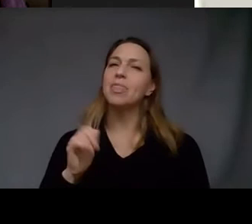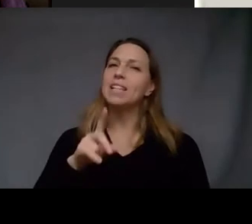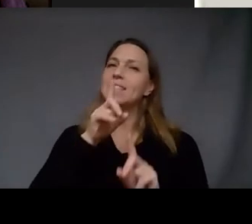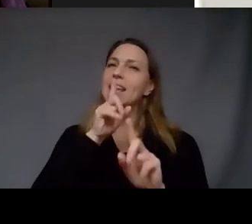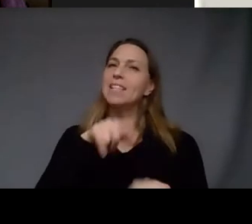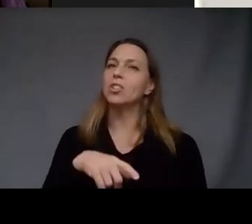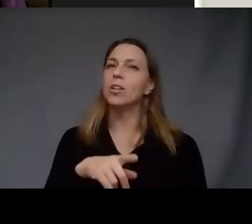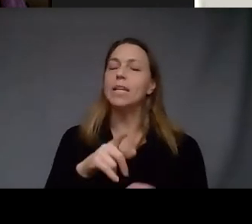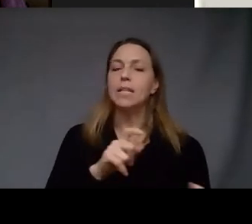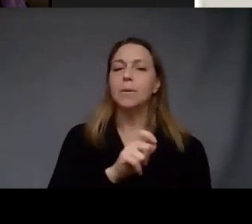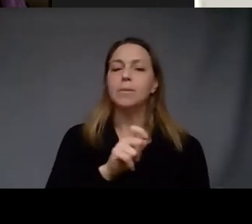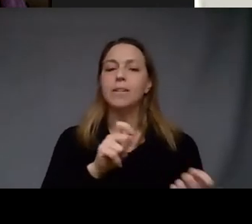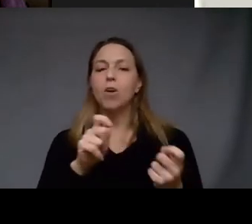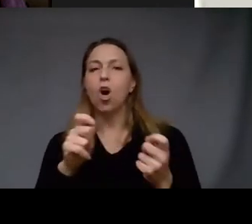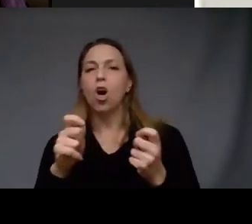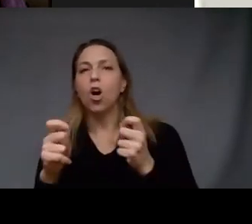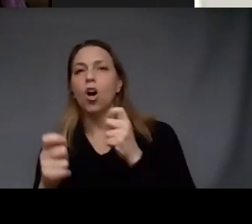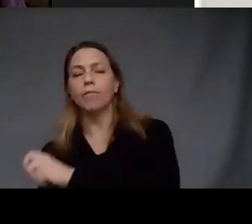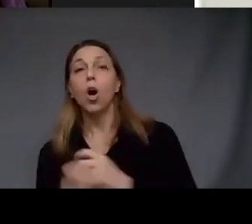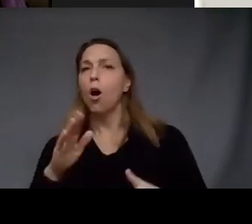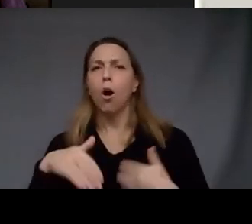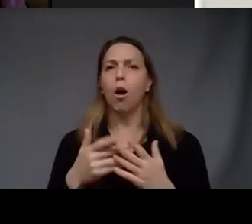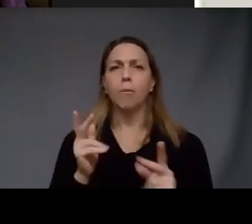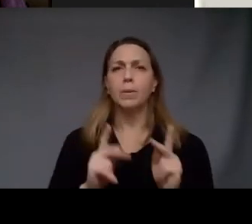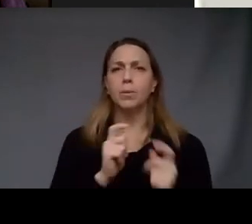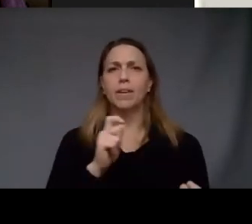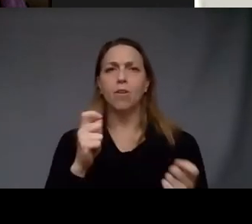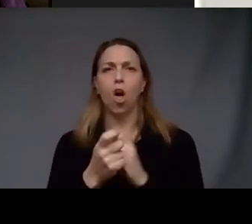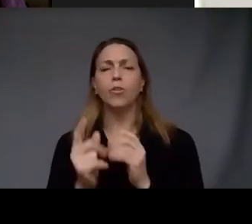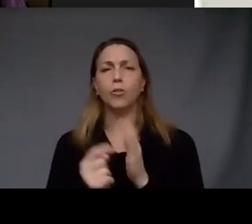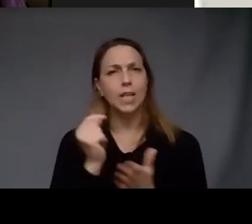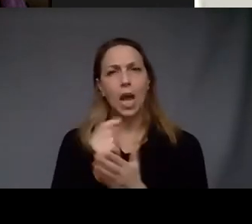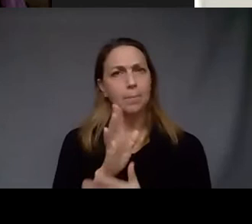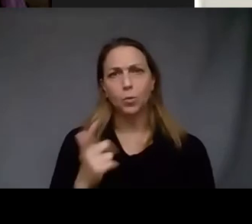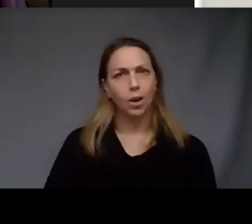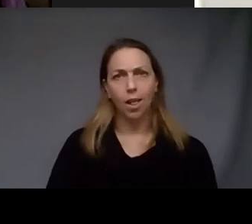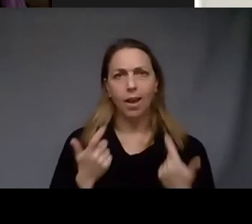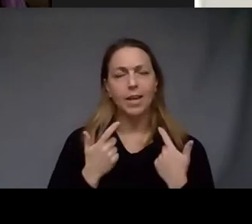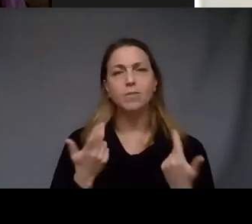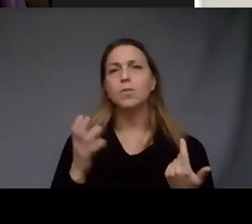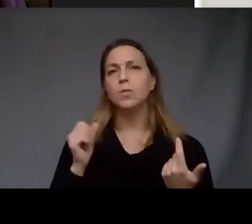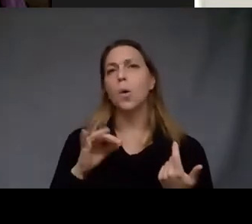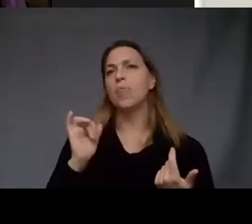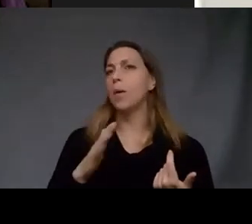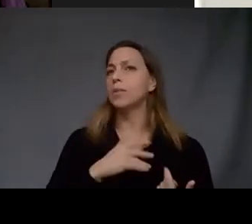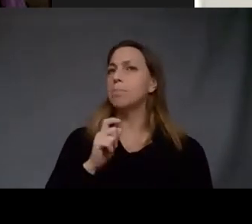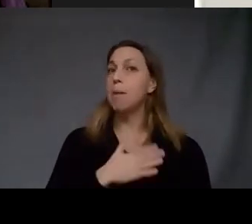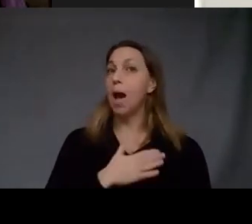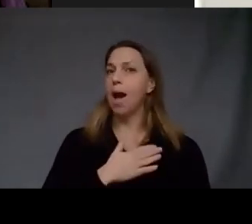evolving I mean we all evolve over time in our lives and this was an evolution